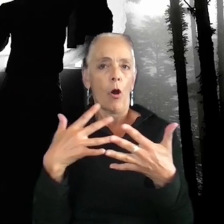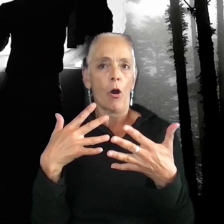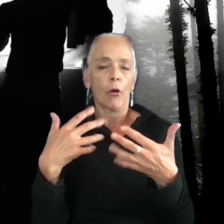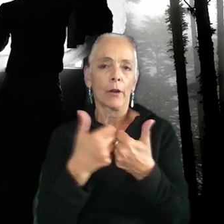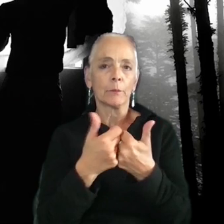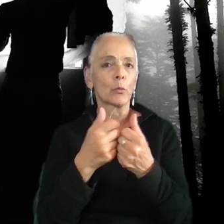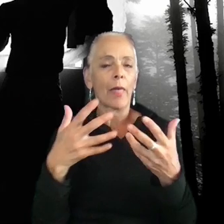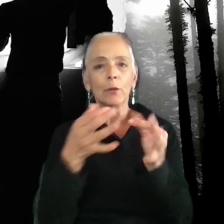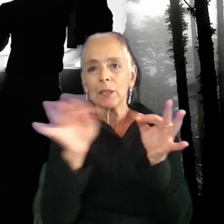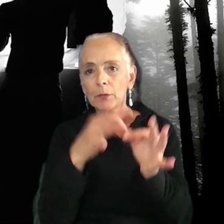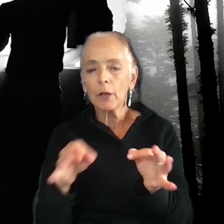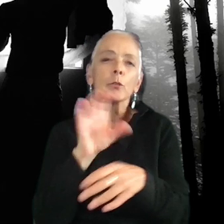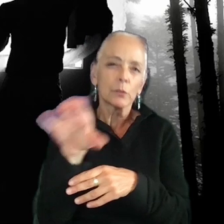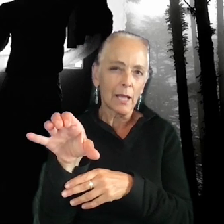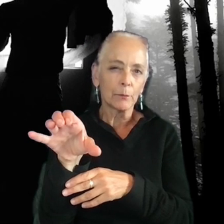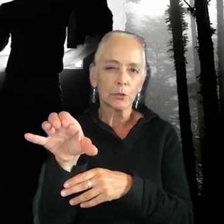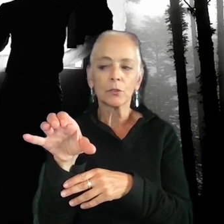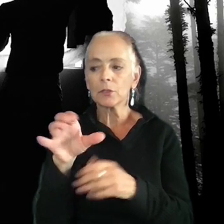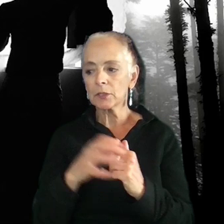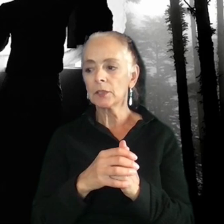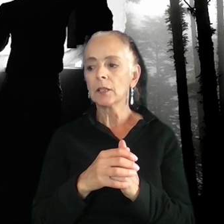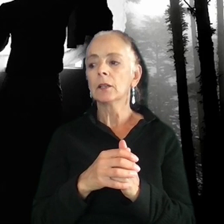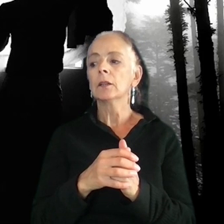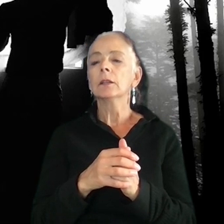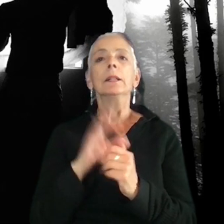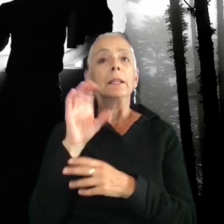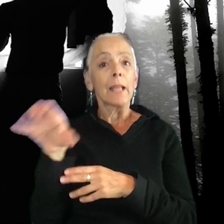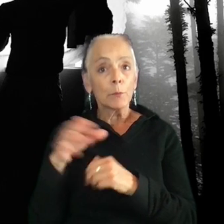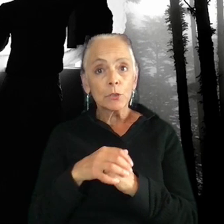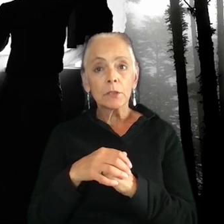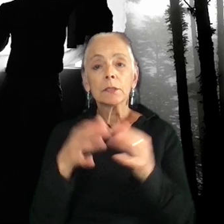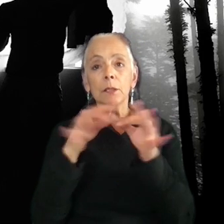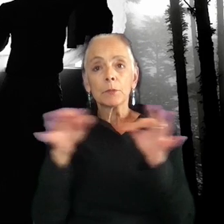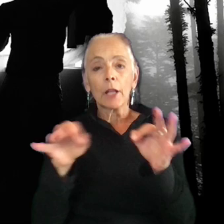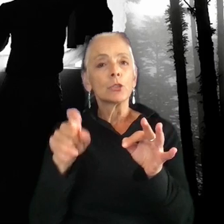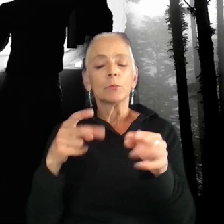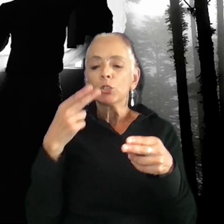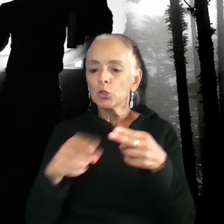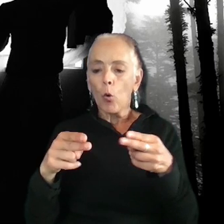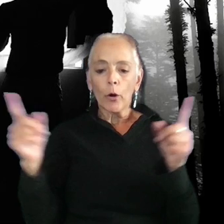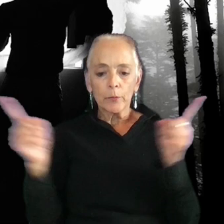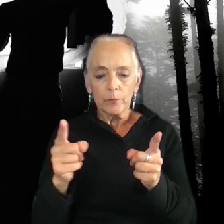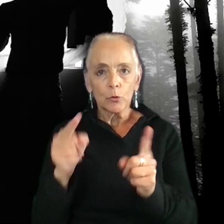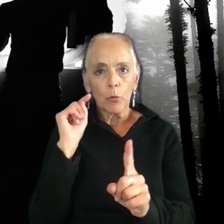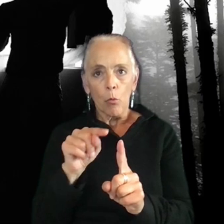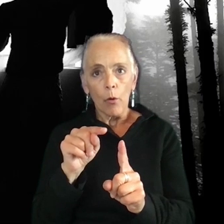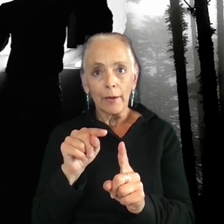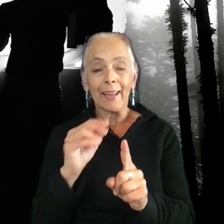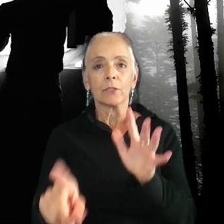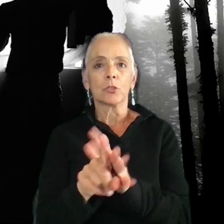captions, or rather proper ones, that is. Captions and subtitles should be short and to the point and display at the right time.